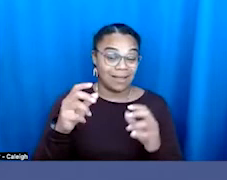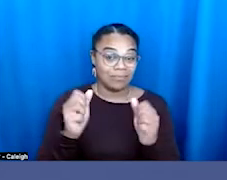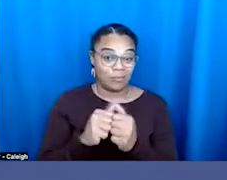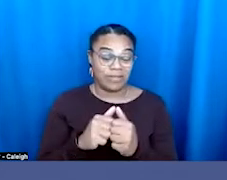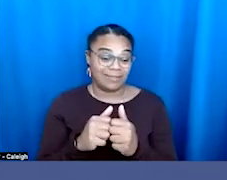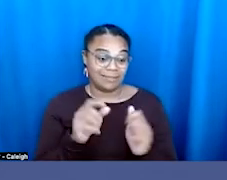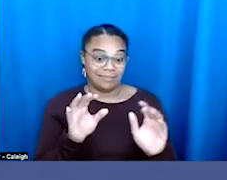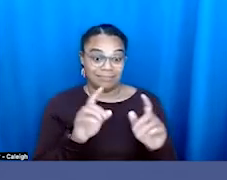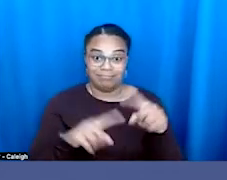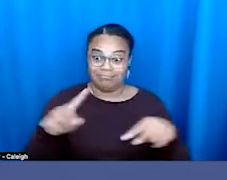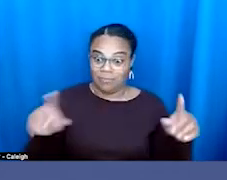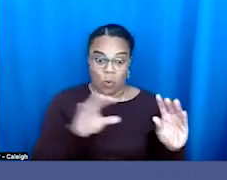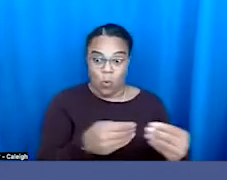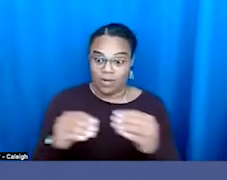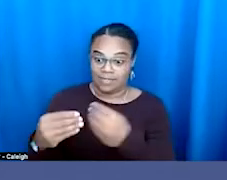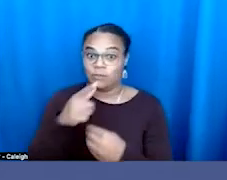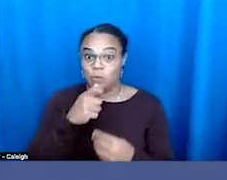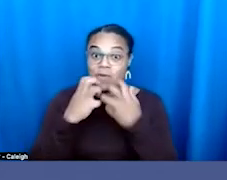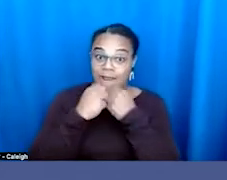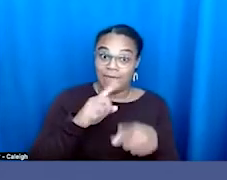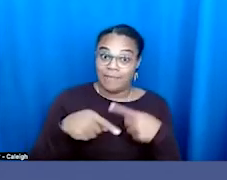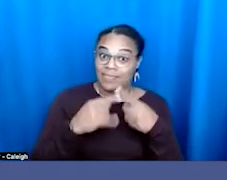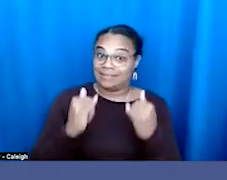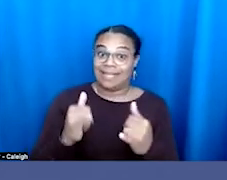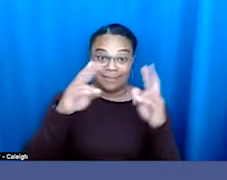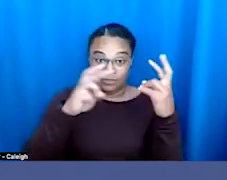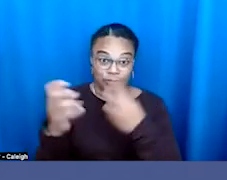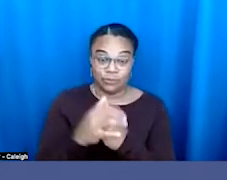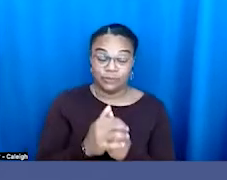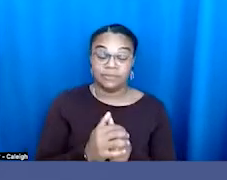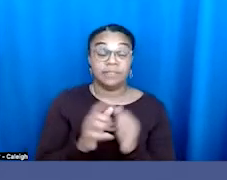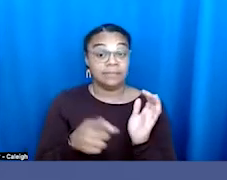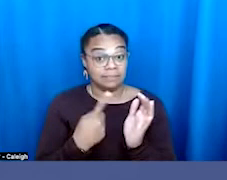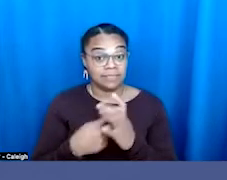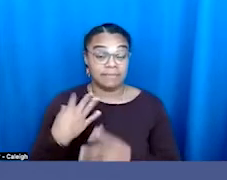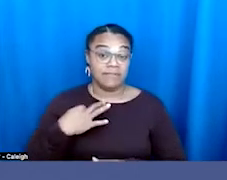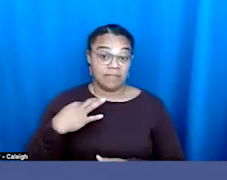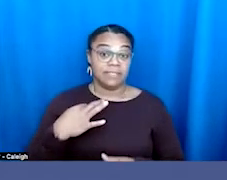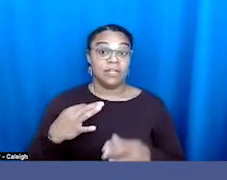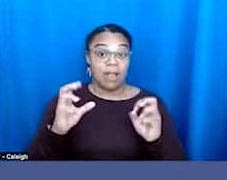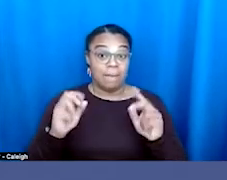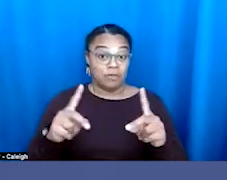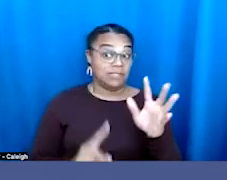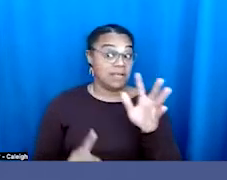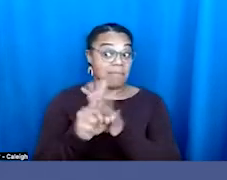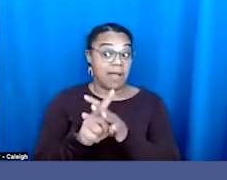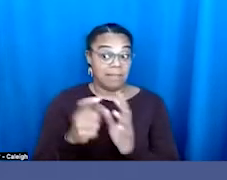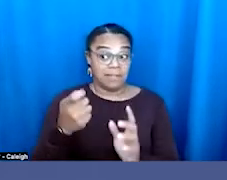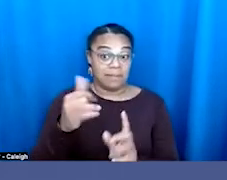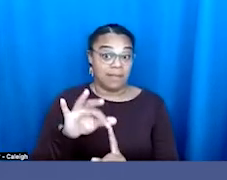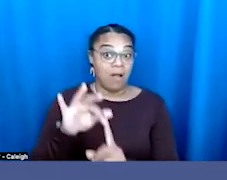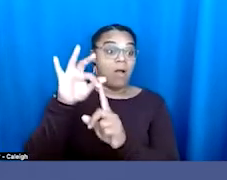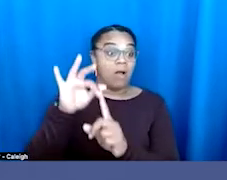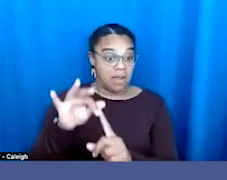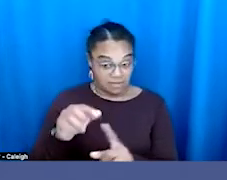issues you care about. Sometimes volunteer opportunities come up in ways that are kind of specialized that might be perfect for